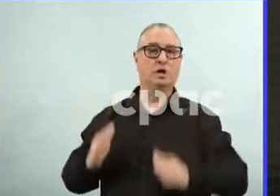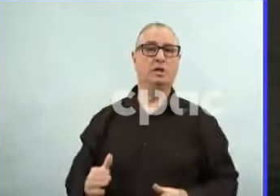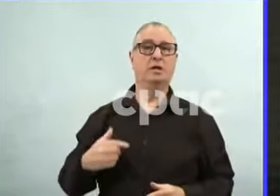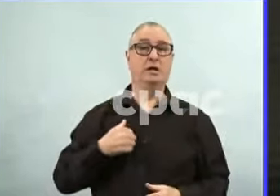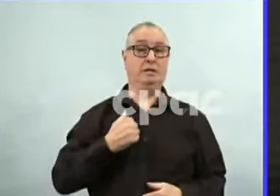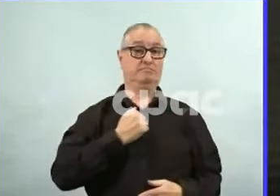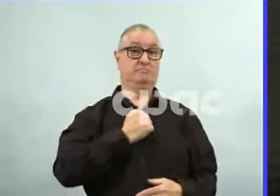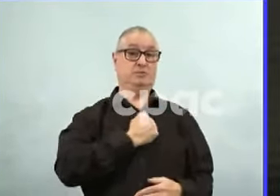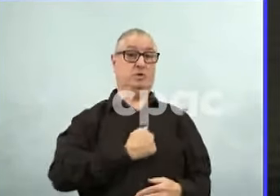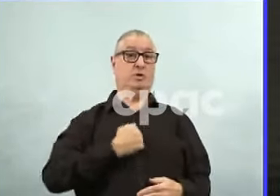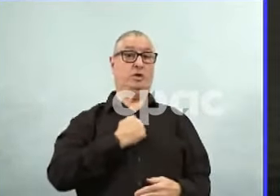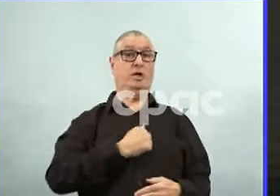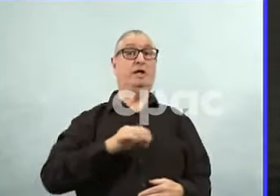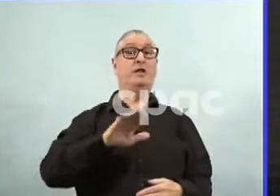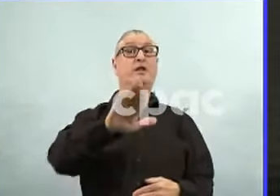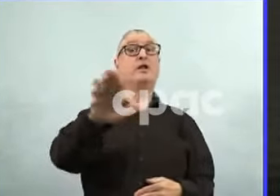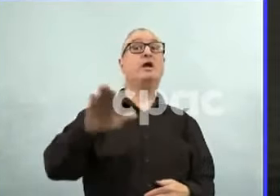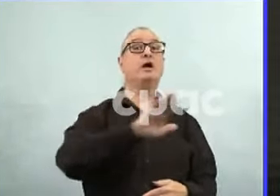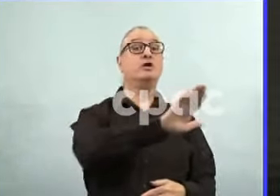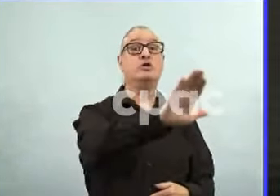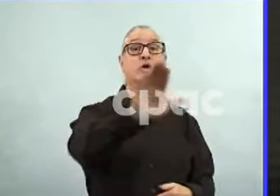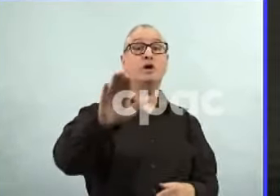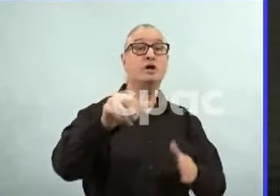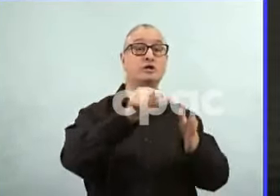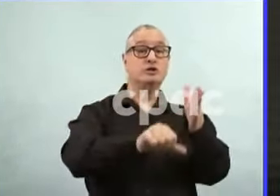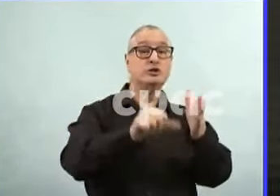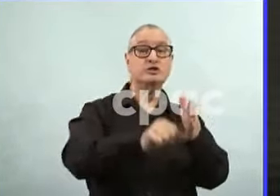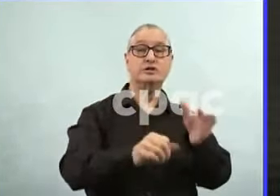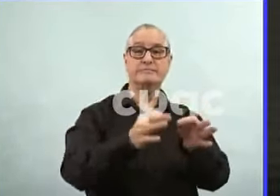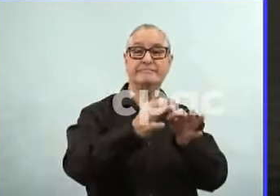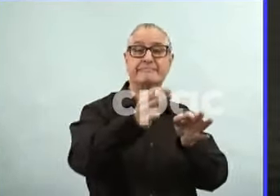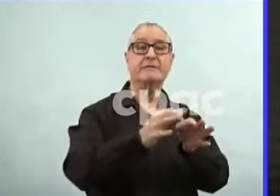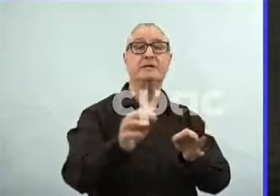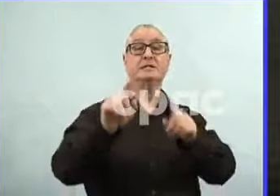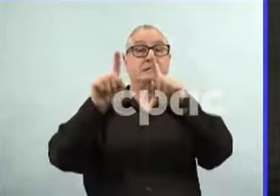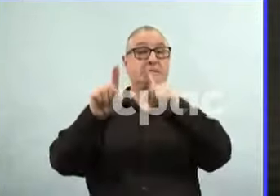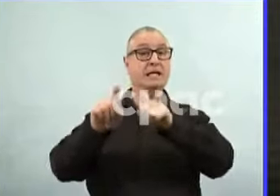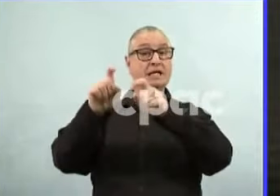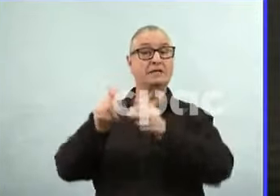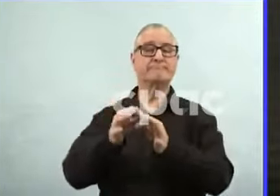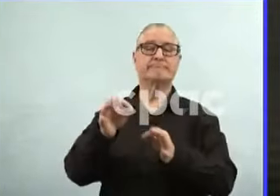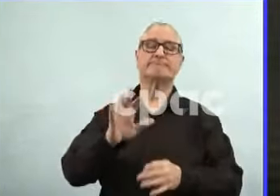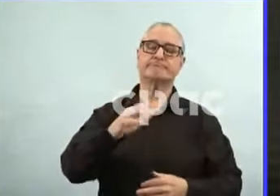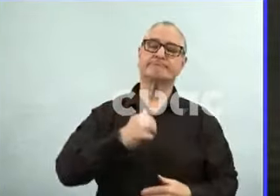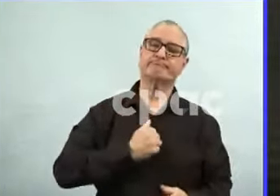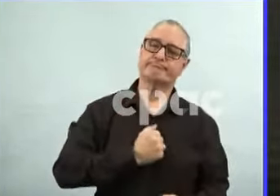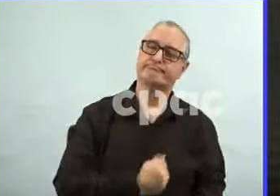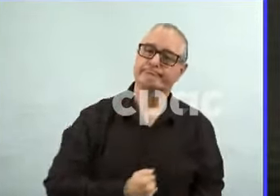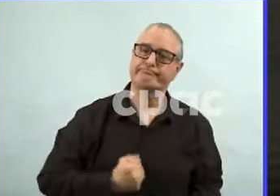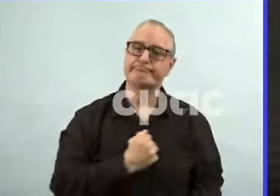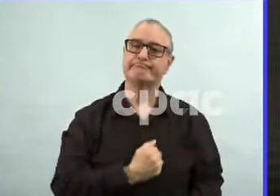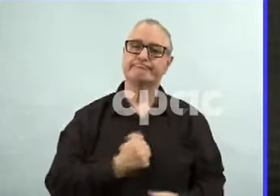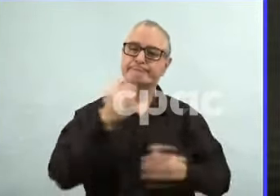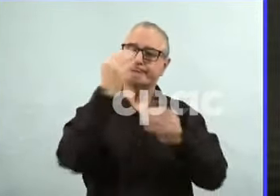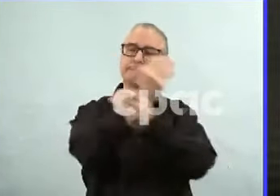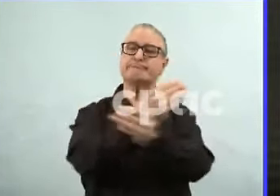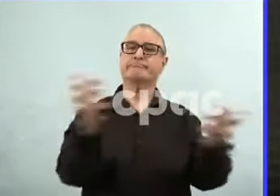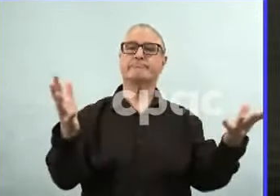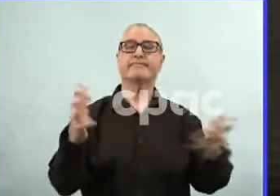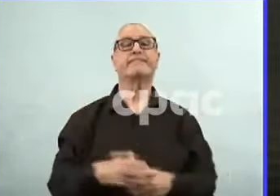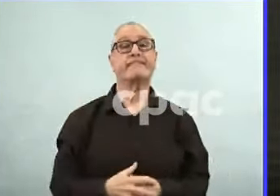diagnostics that had to get delayed. You know, as our case numbers are dropping down, you know, as the amount of